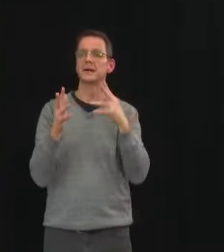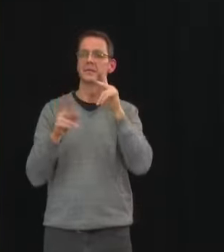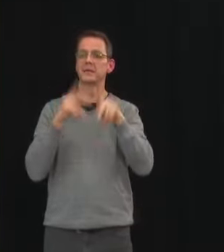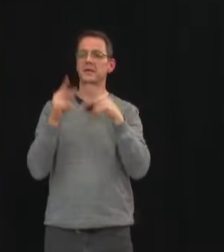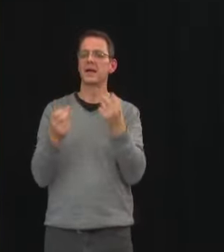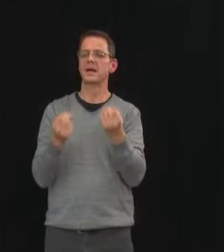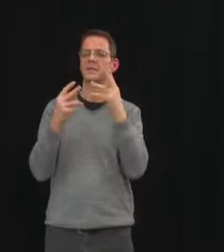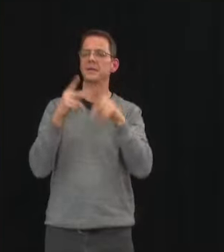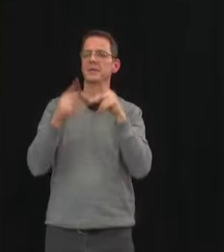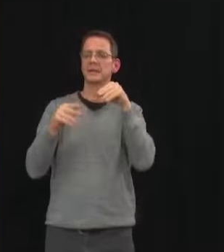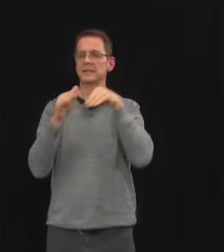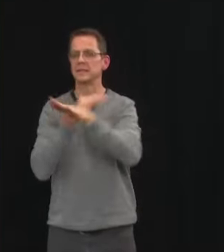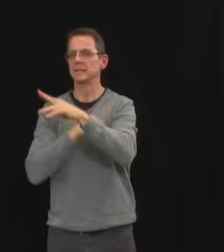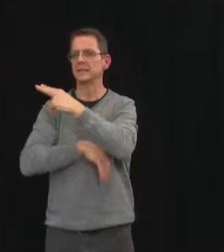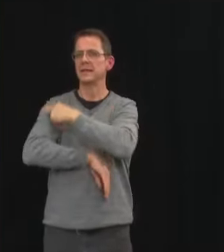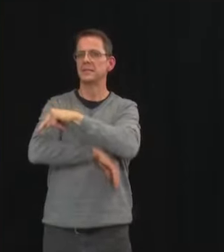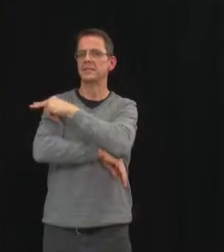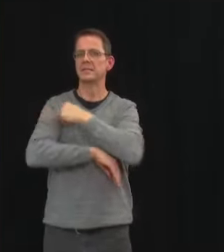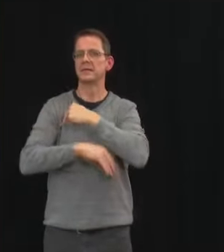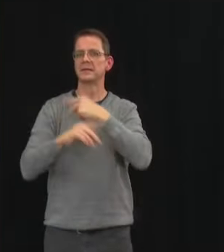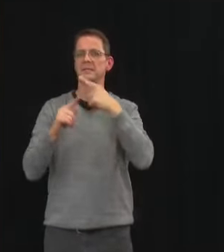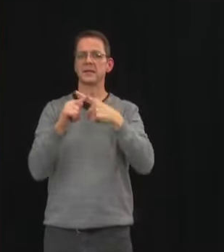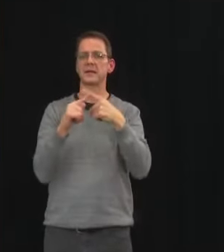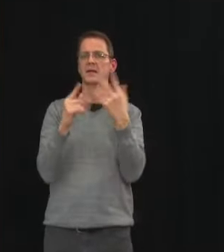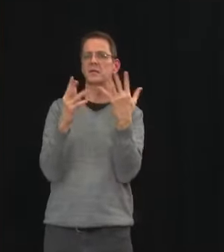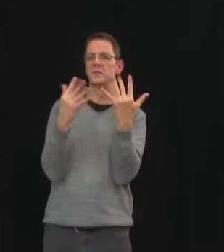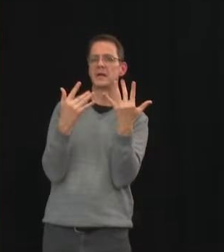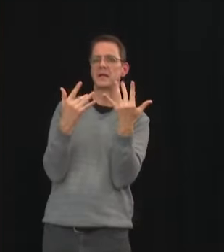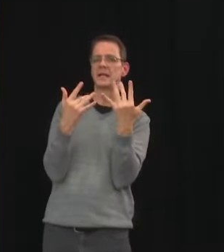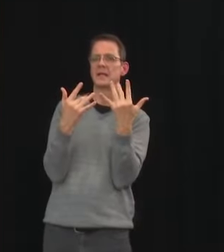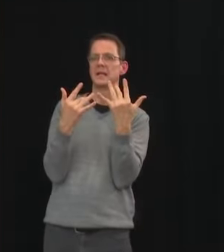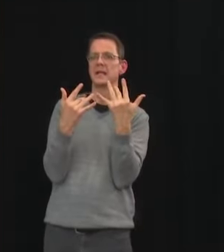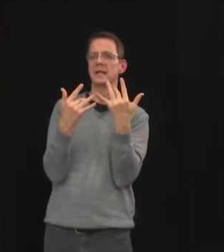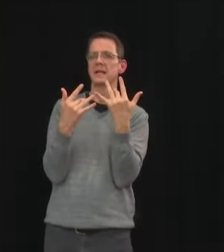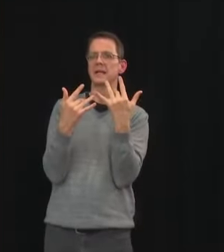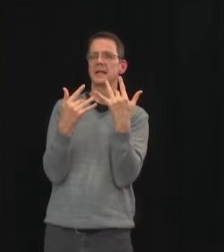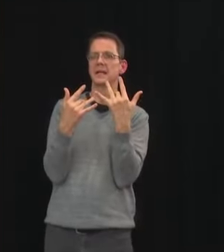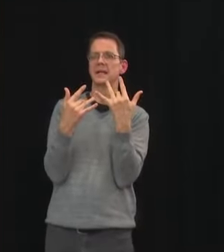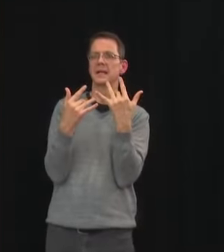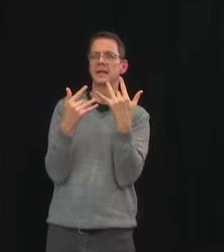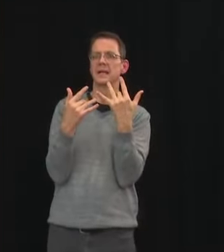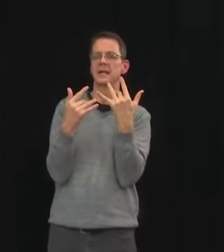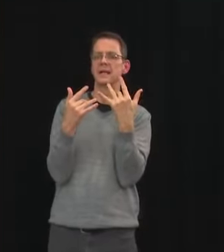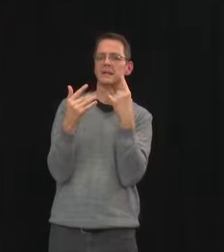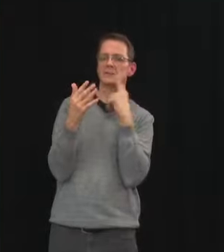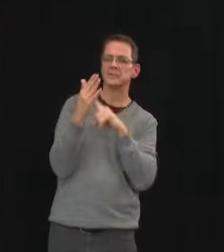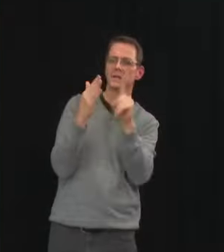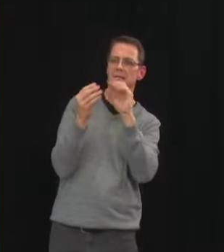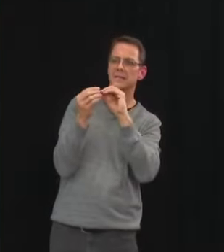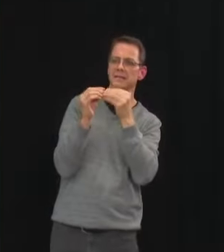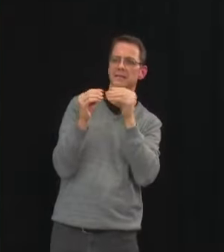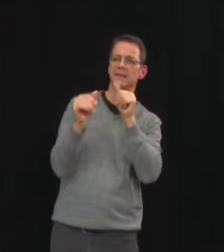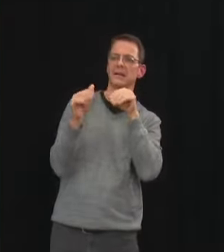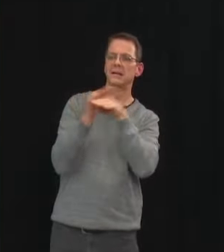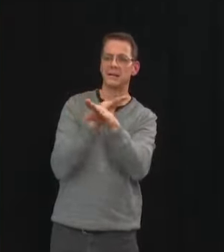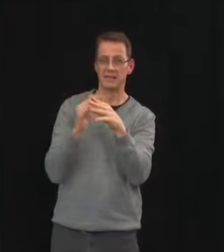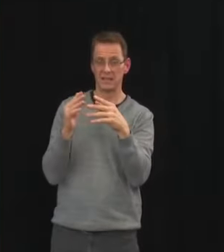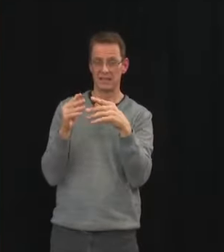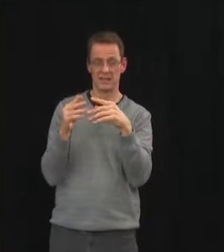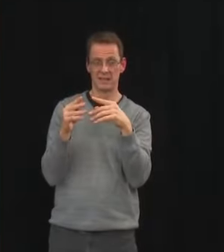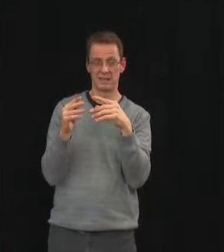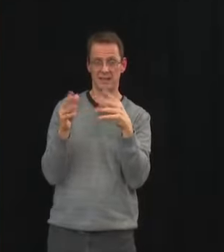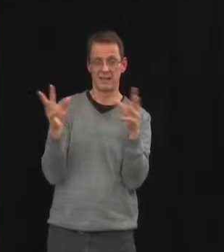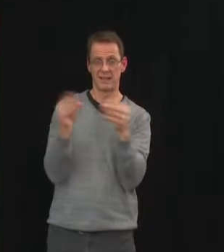typically takes about three weeks for after somebody's been infected to if they get really sick to present at the hospital and then often they're in the hospital for a week or